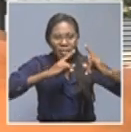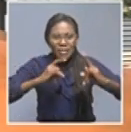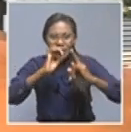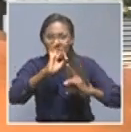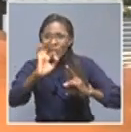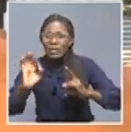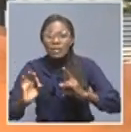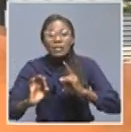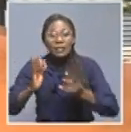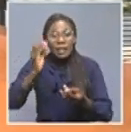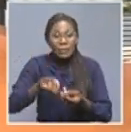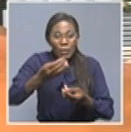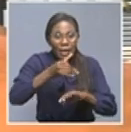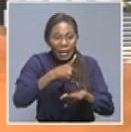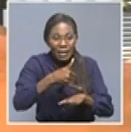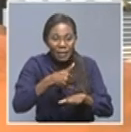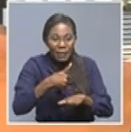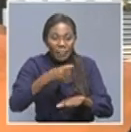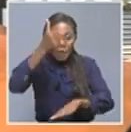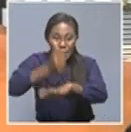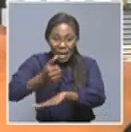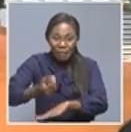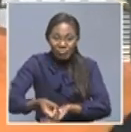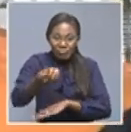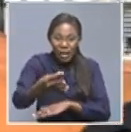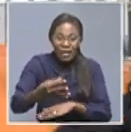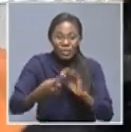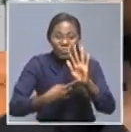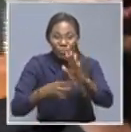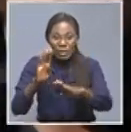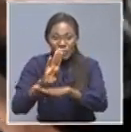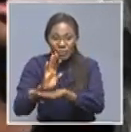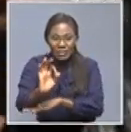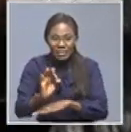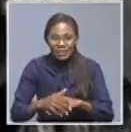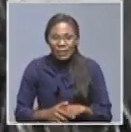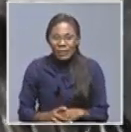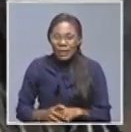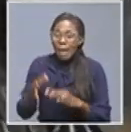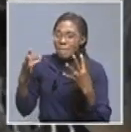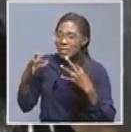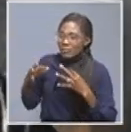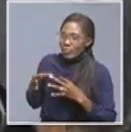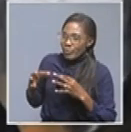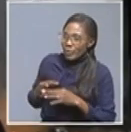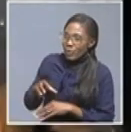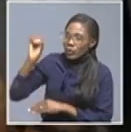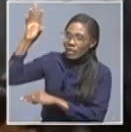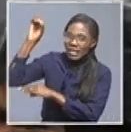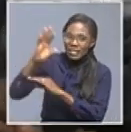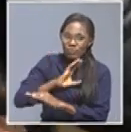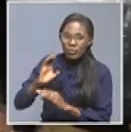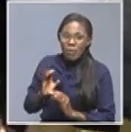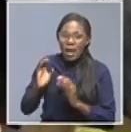exhibit their goods and services at the Oshakati Totem Expo 2023. Thank you that was Mr. Leonard Hango the Oshakati Town